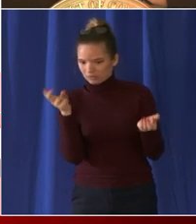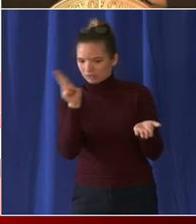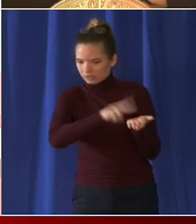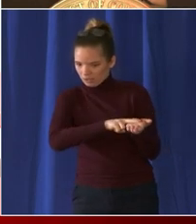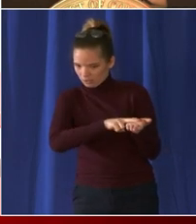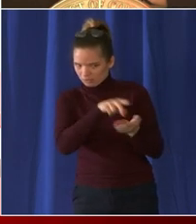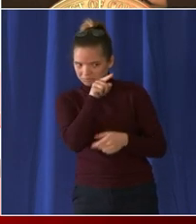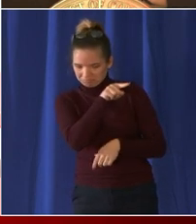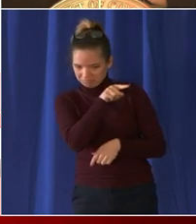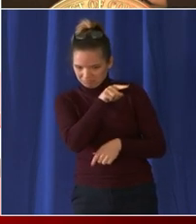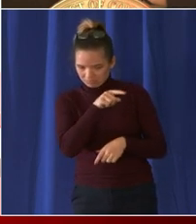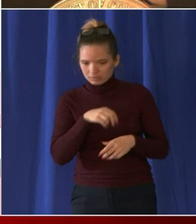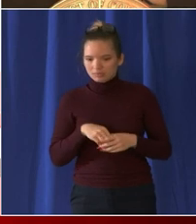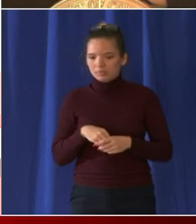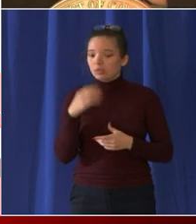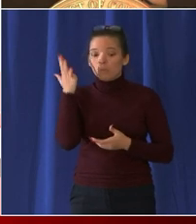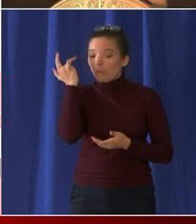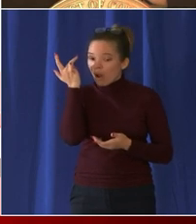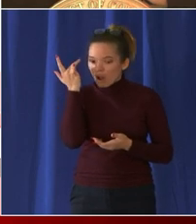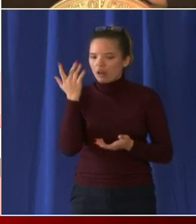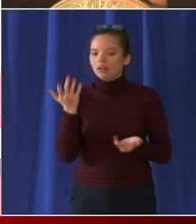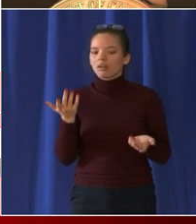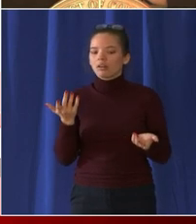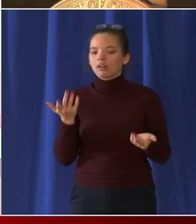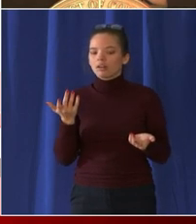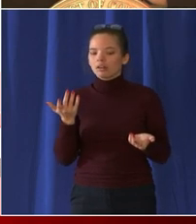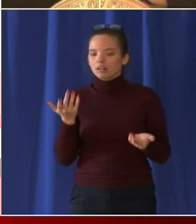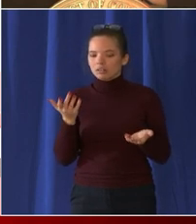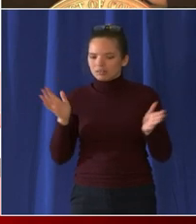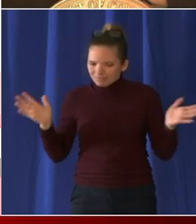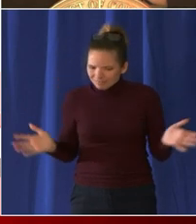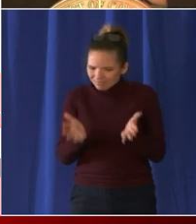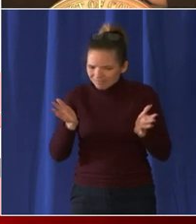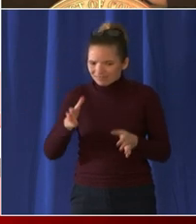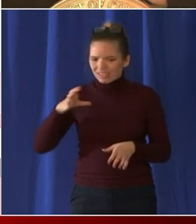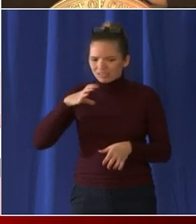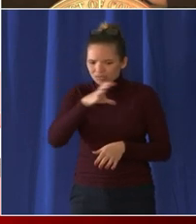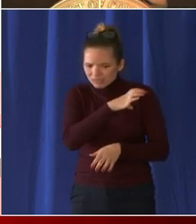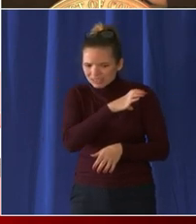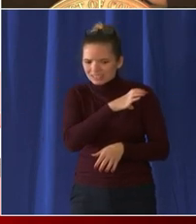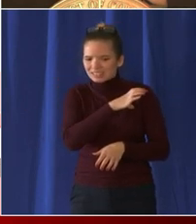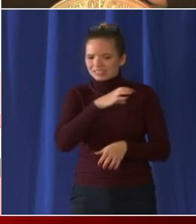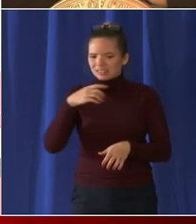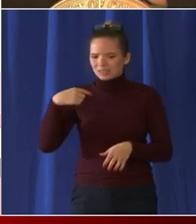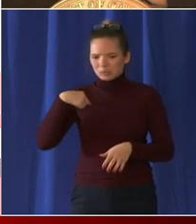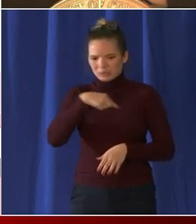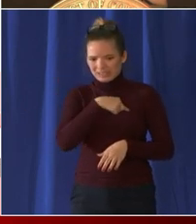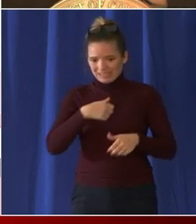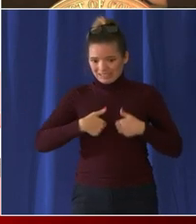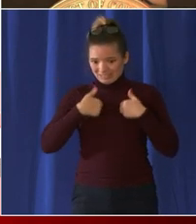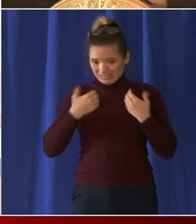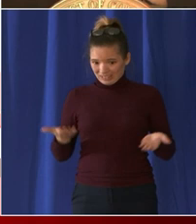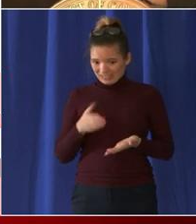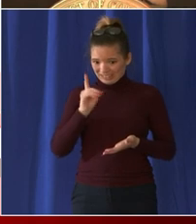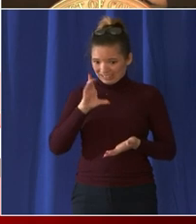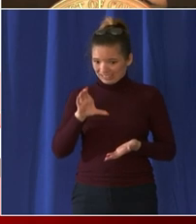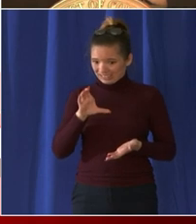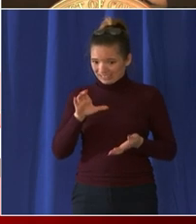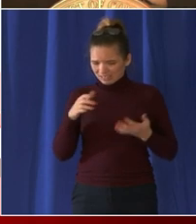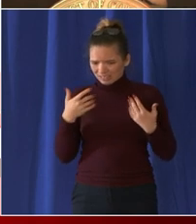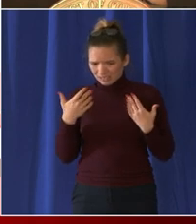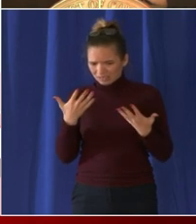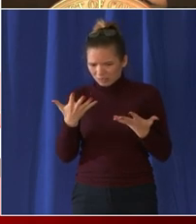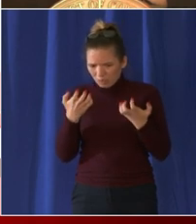uh to make sure that the people of the district of Columbia were treated exactly uh like every other tax paying American